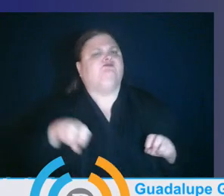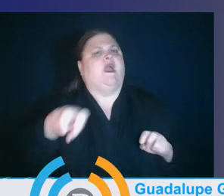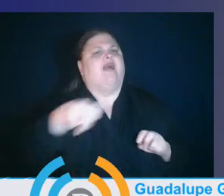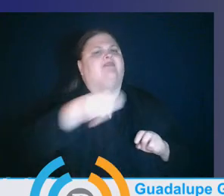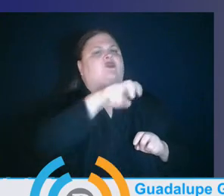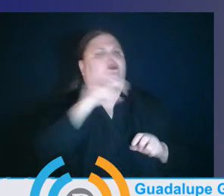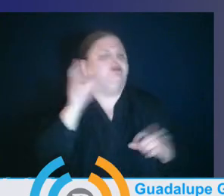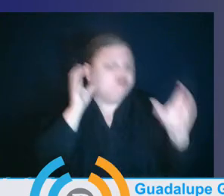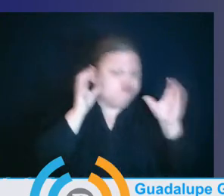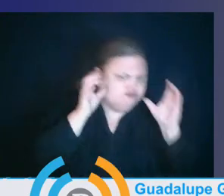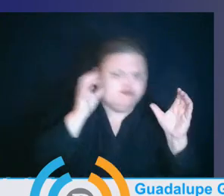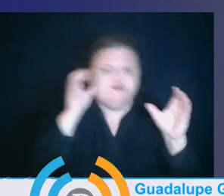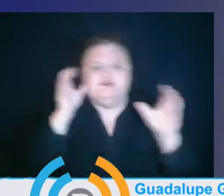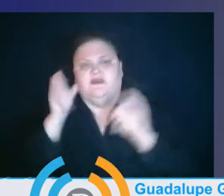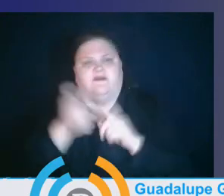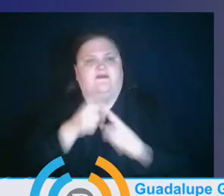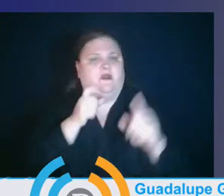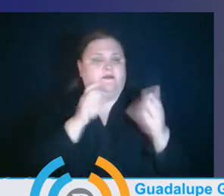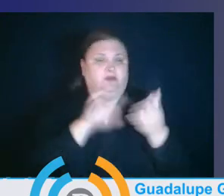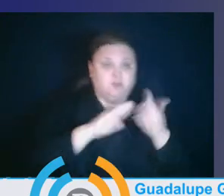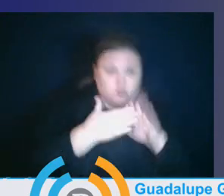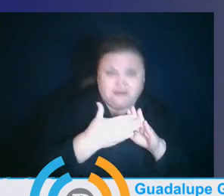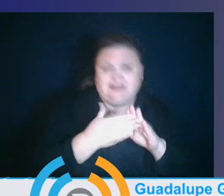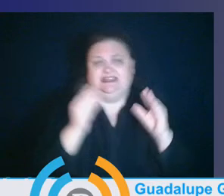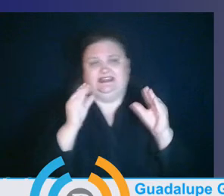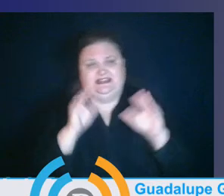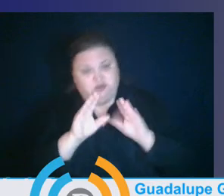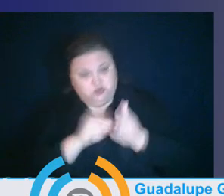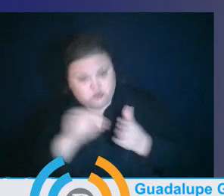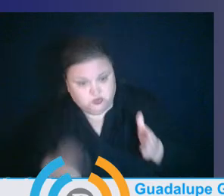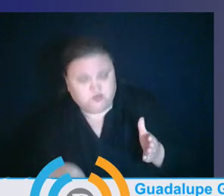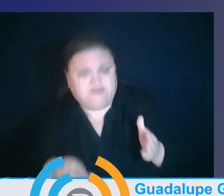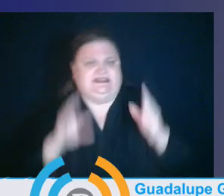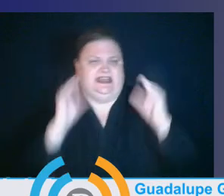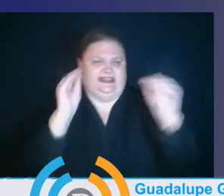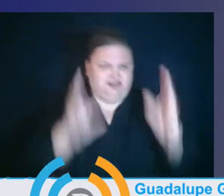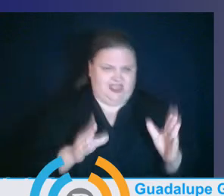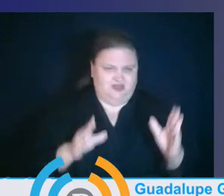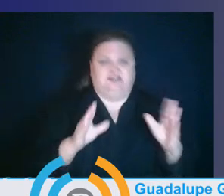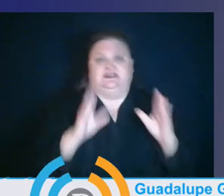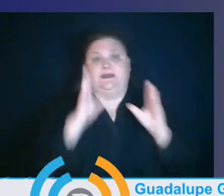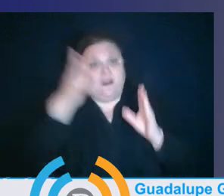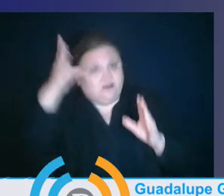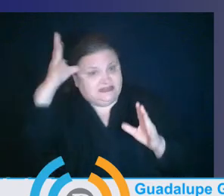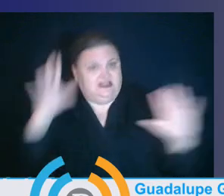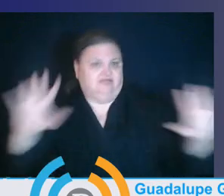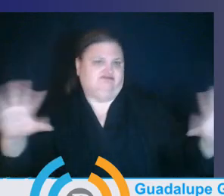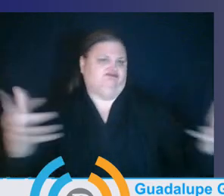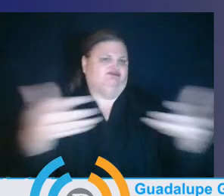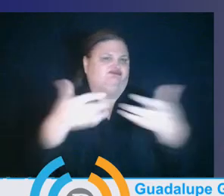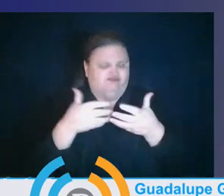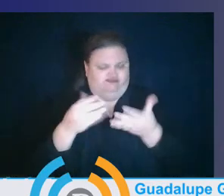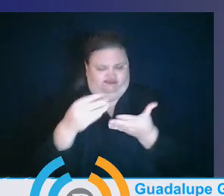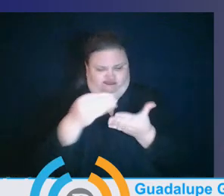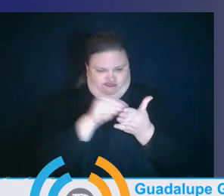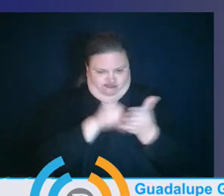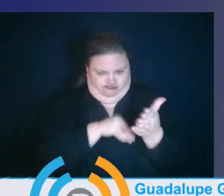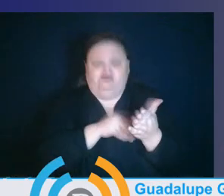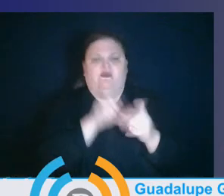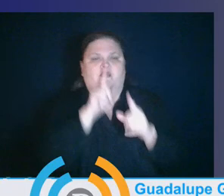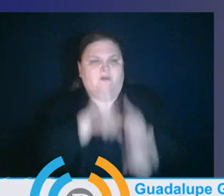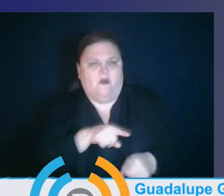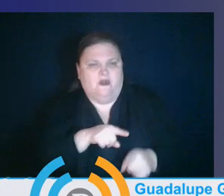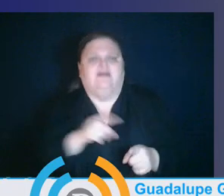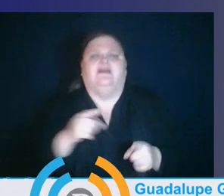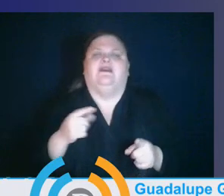educators. And, you know, when we assembled all of that feedback, you can find it on our website, you know, what they spoke to